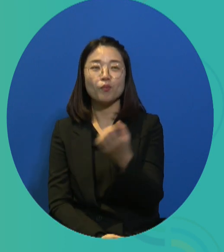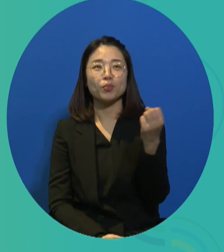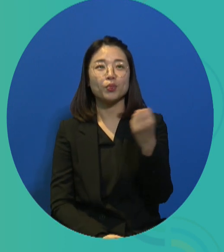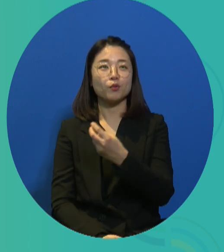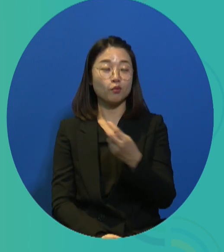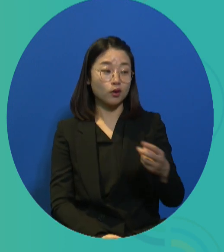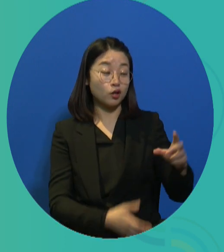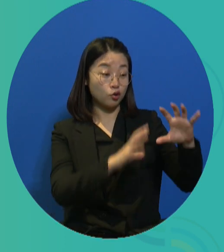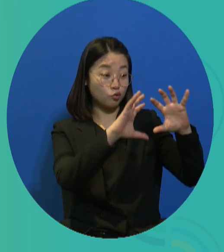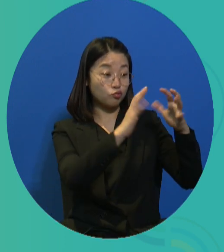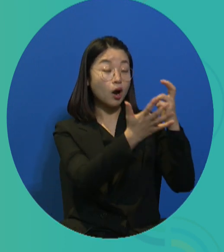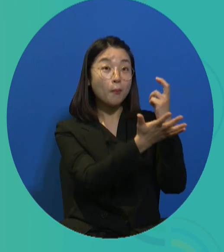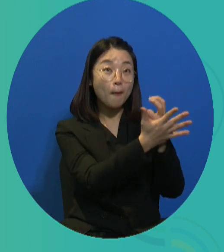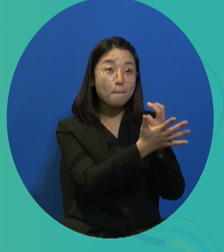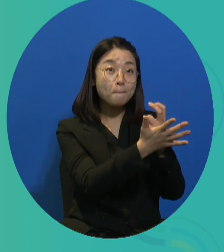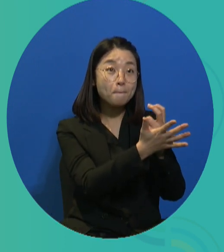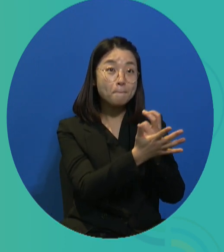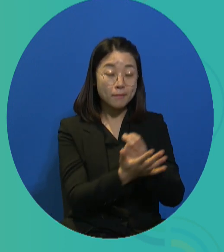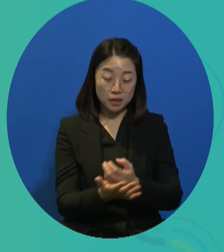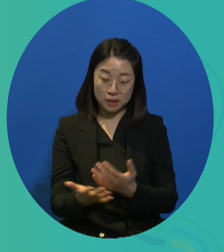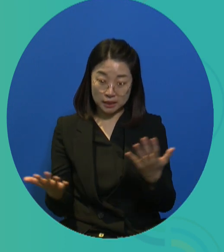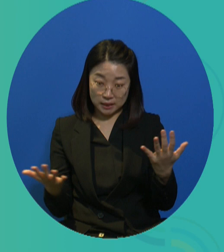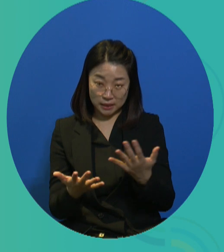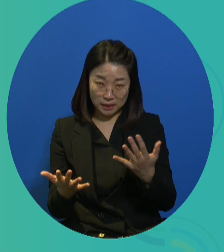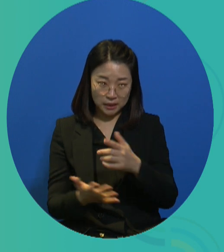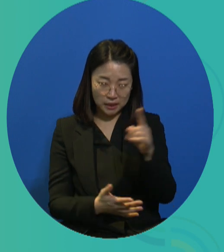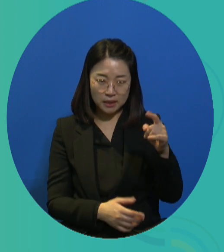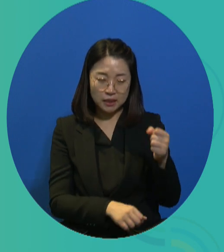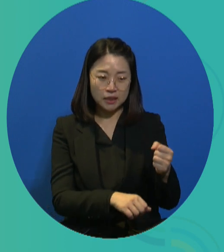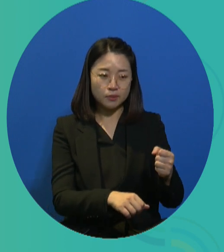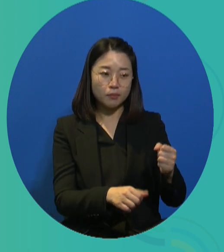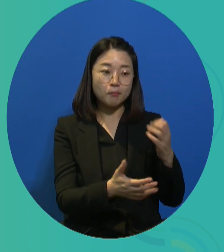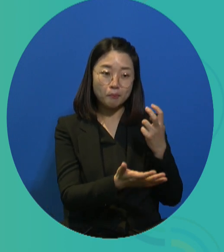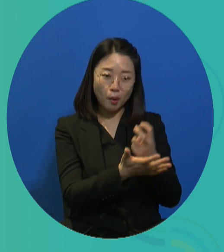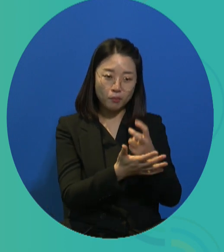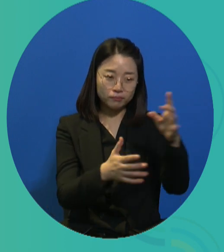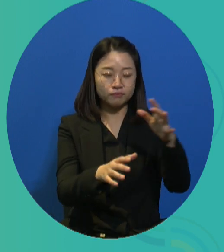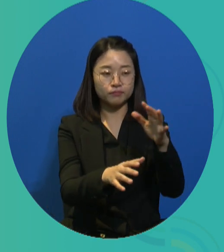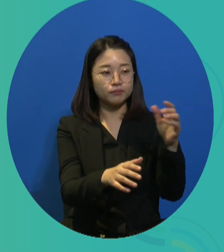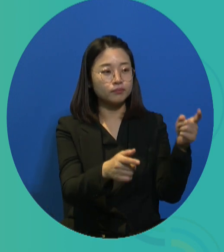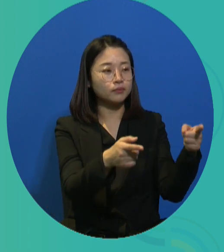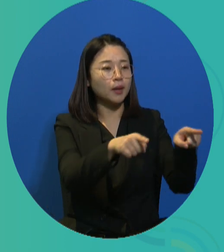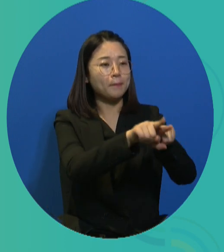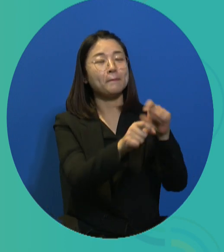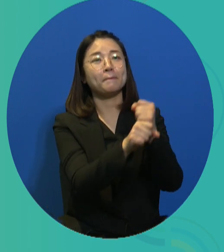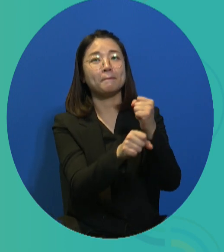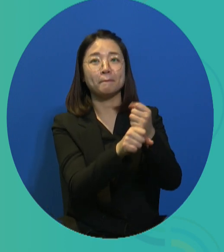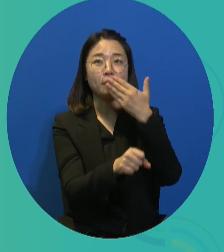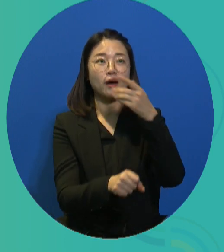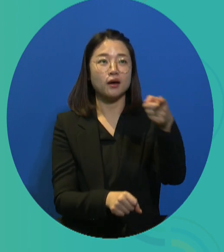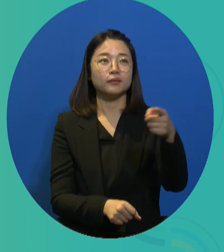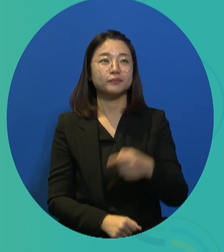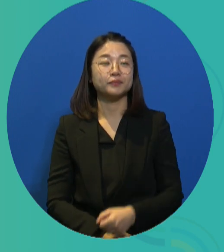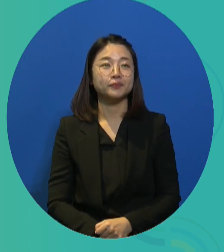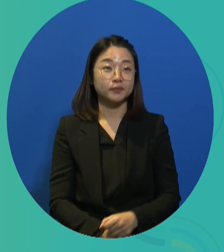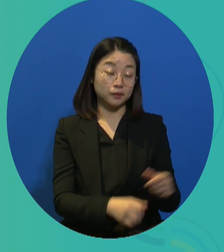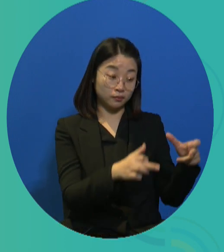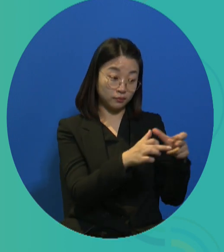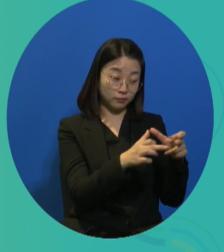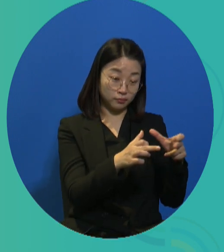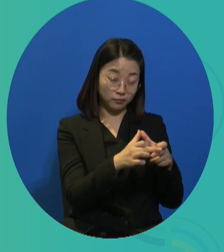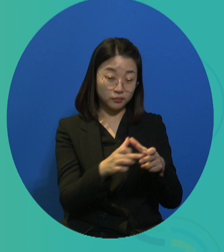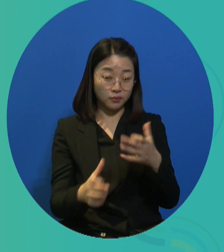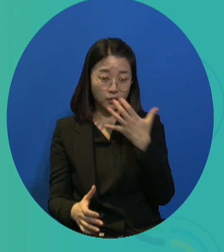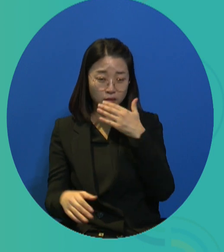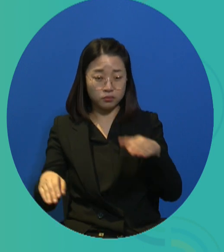recommendations on vocational rehabilitation and vocational And this has been a basis for many countries' legislations.